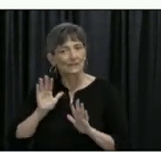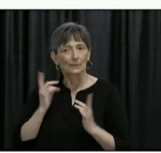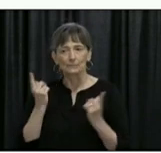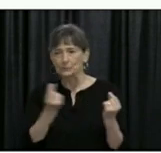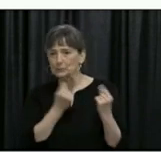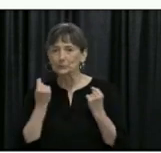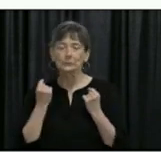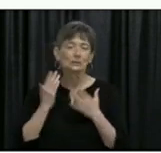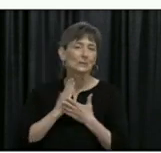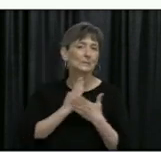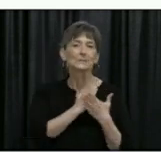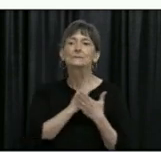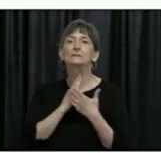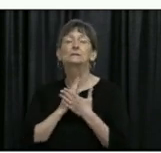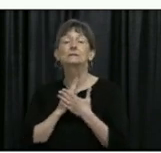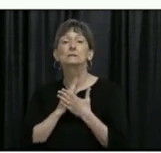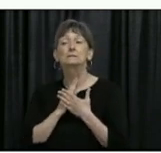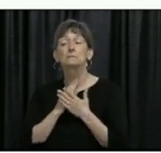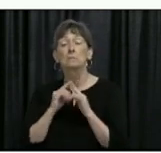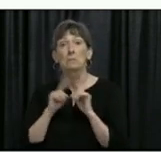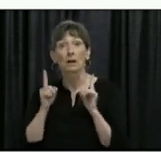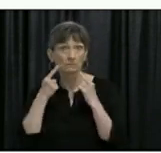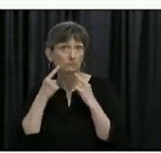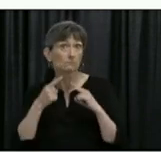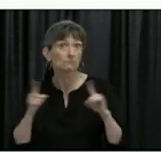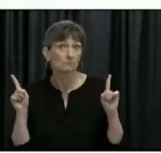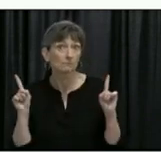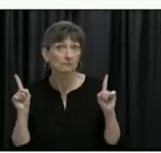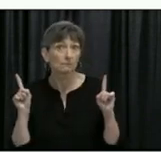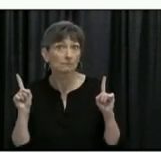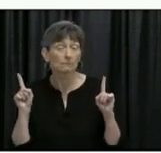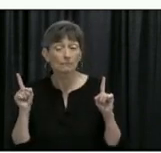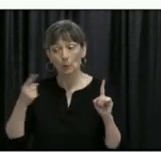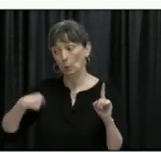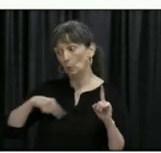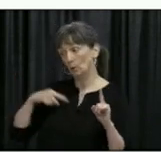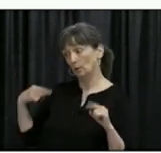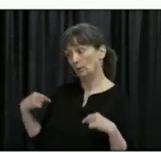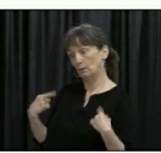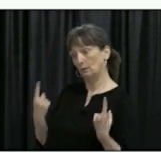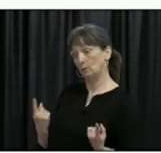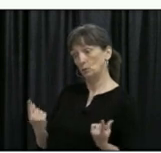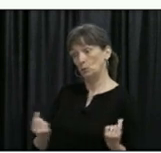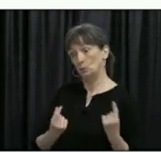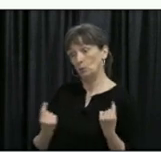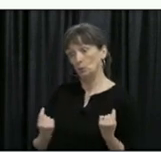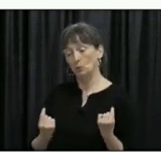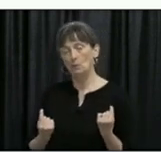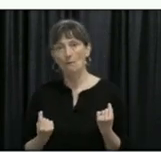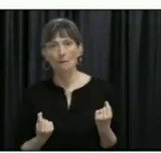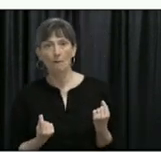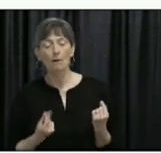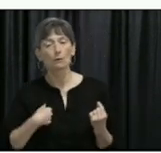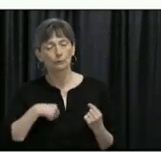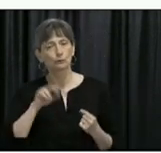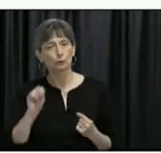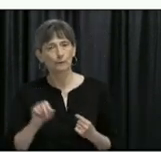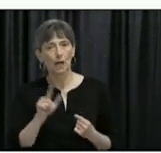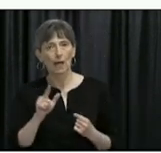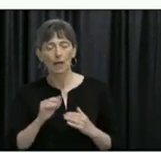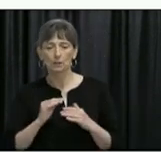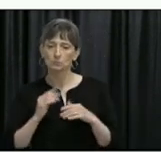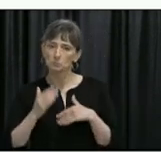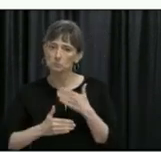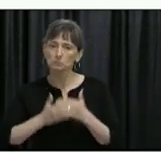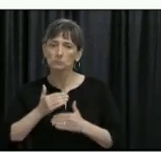ourselves safe are immeasurable but they have worked. It is because of our actions that we are able to continue to move forward slowly but surely to regain